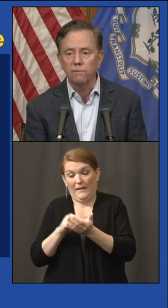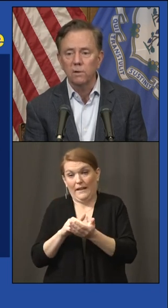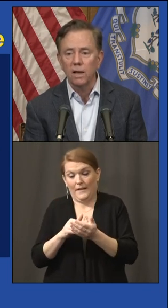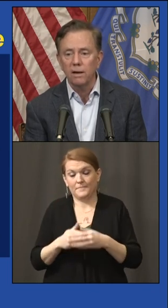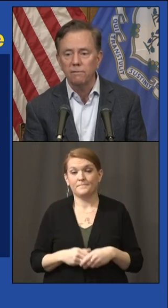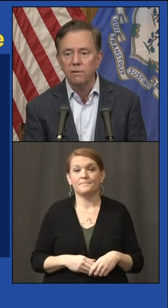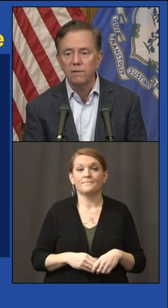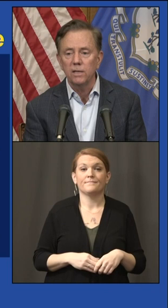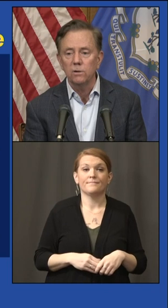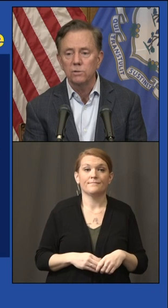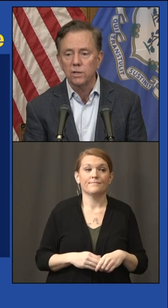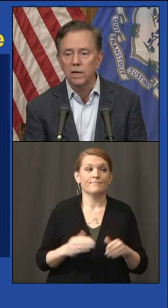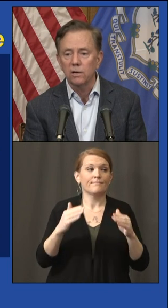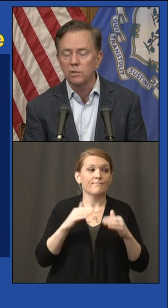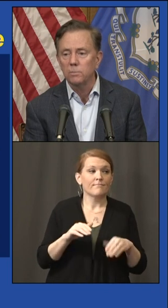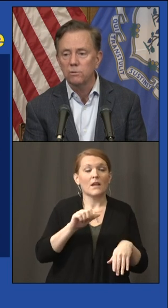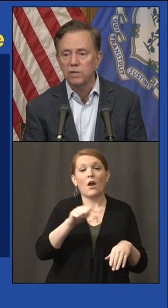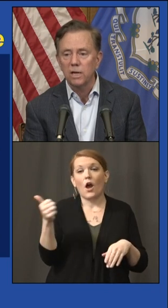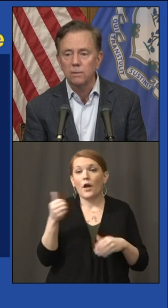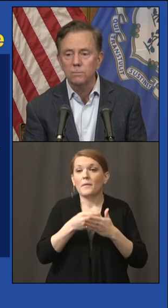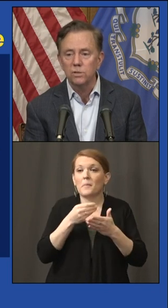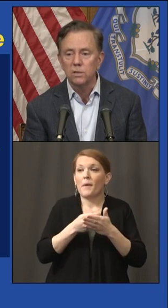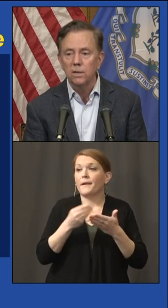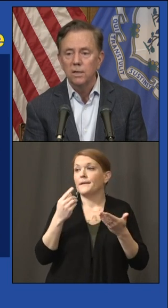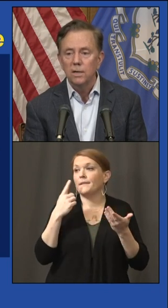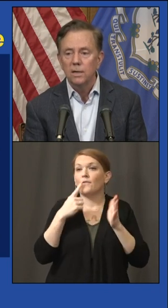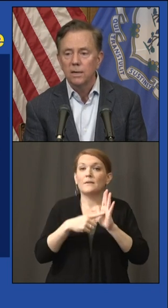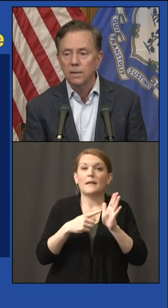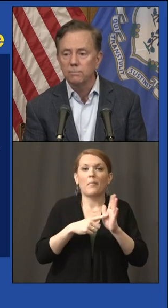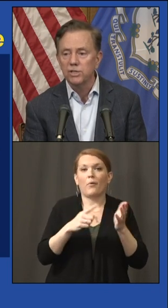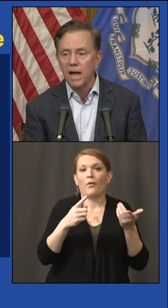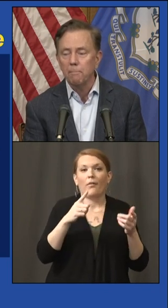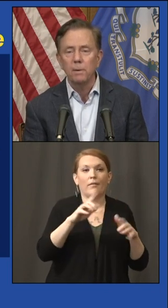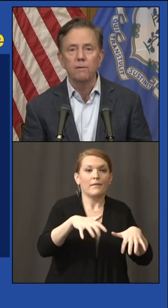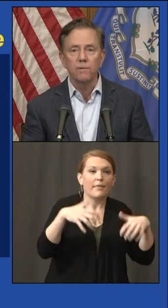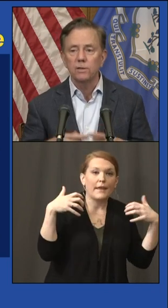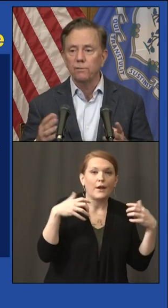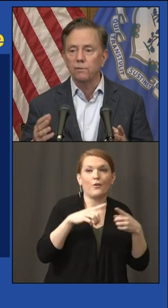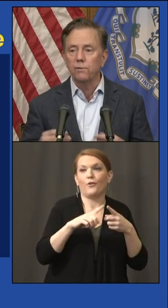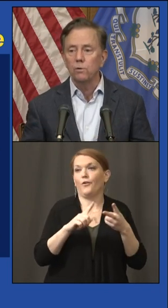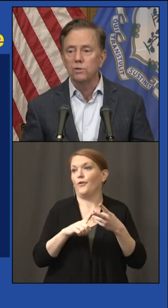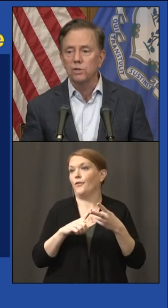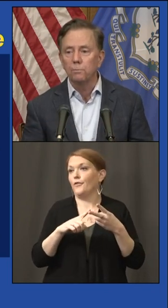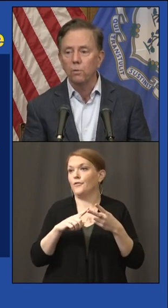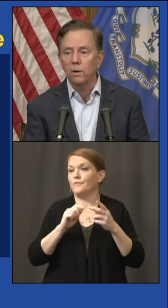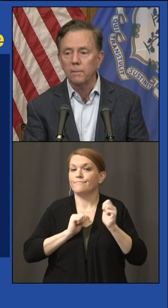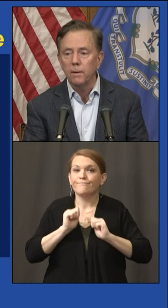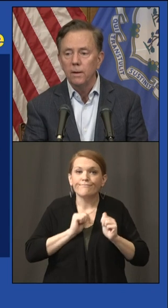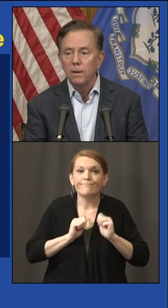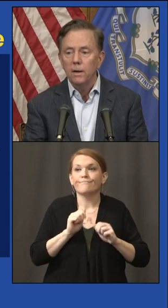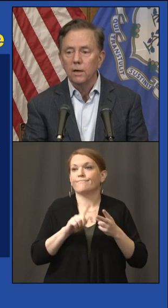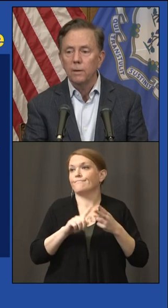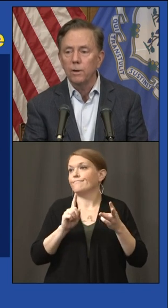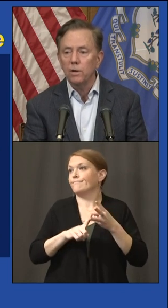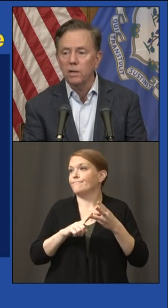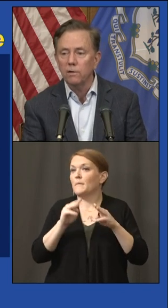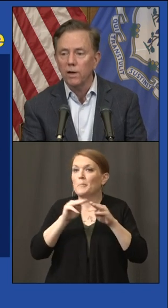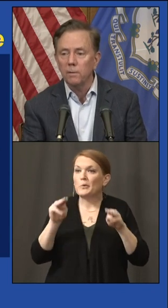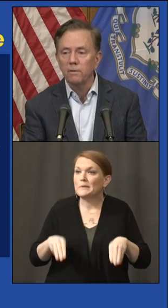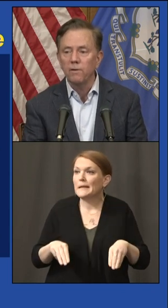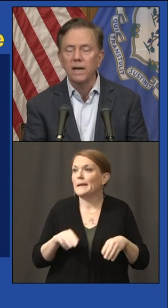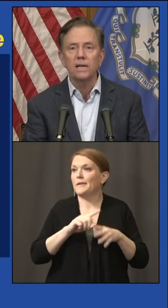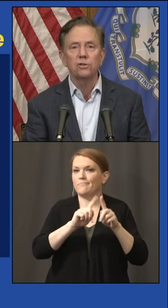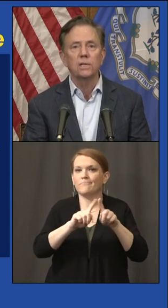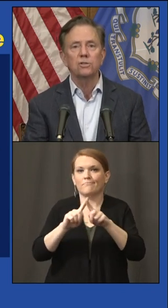is for live venues, theaters, museums, SNAP benefits for food support, community